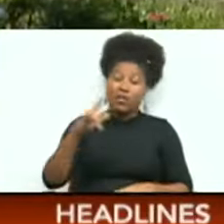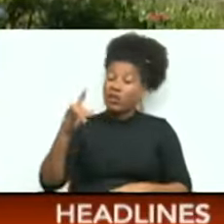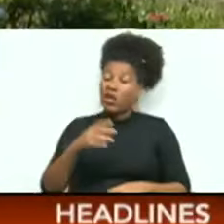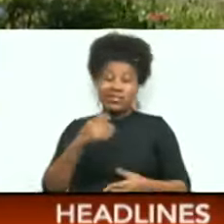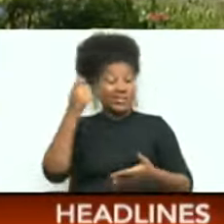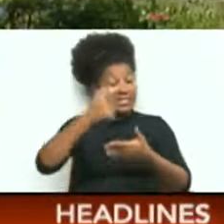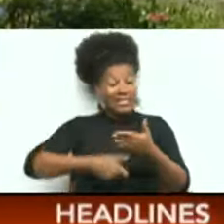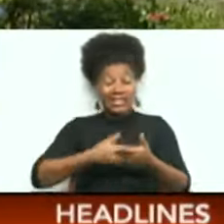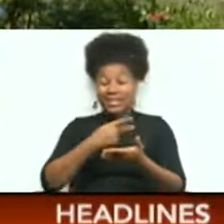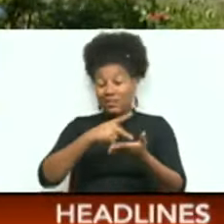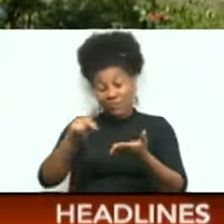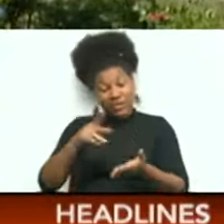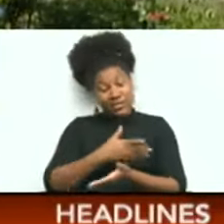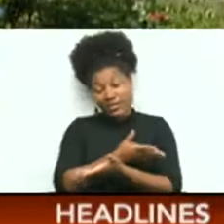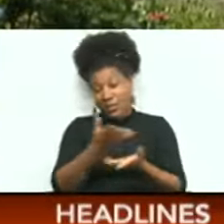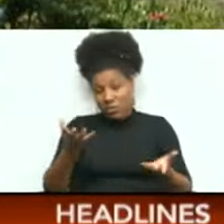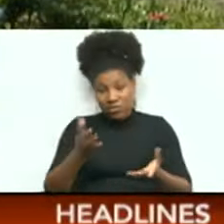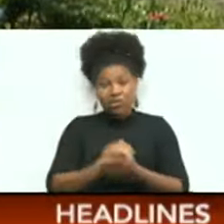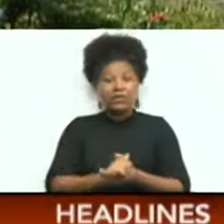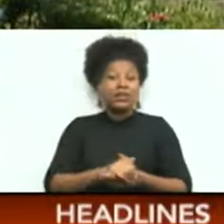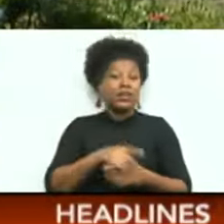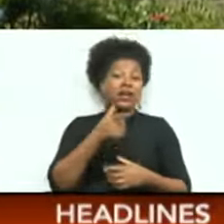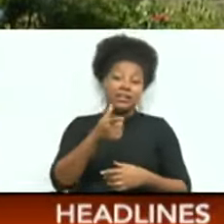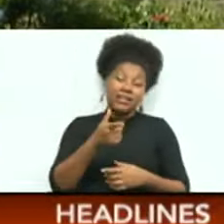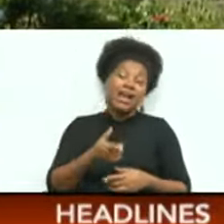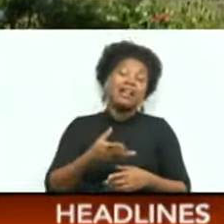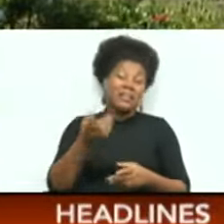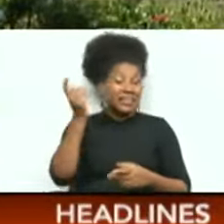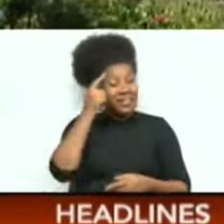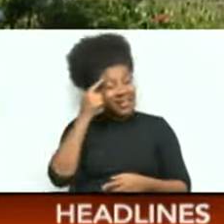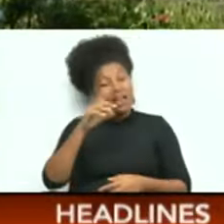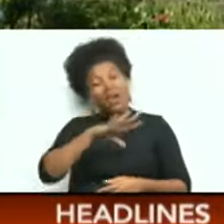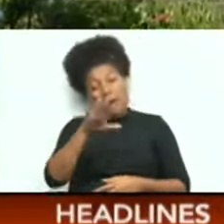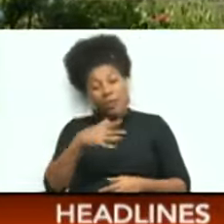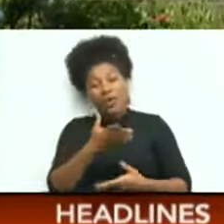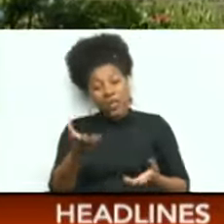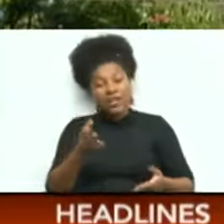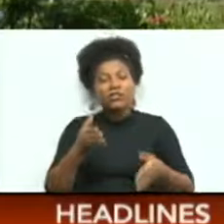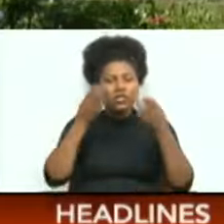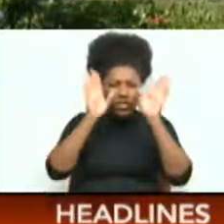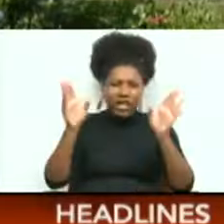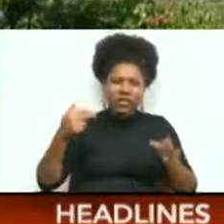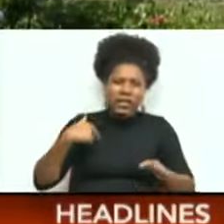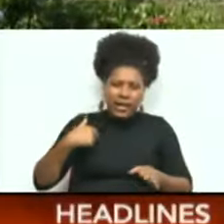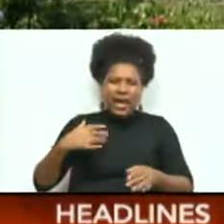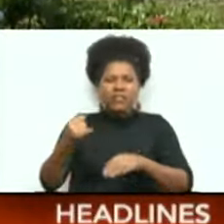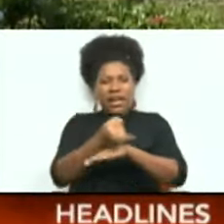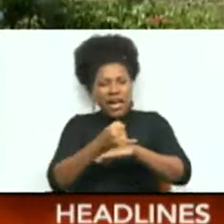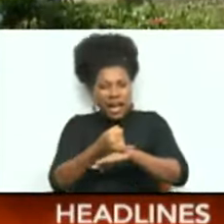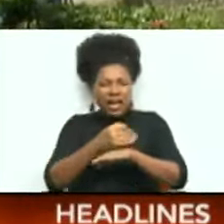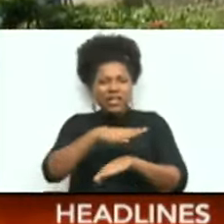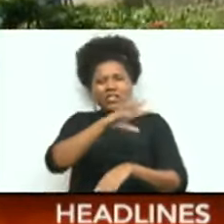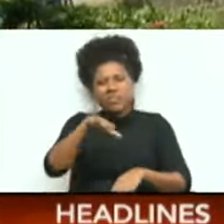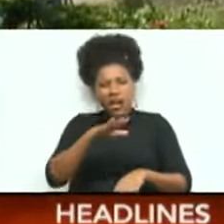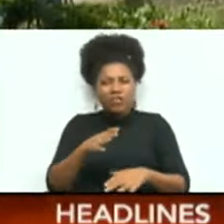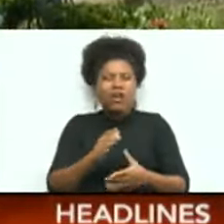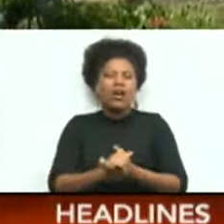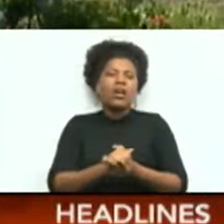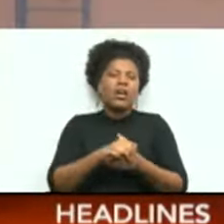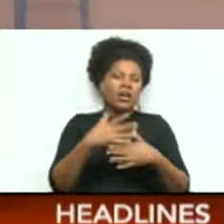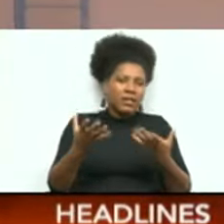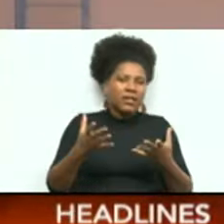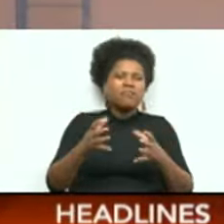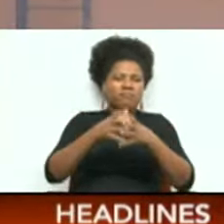factor that have to be considered. So you generally have, you know, the islands around can fail larger